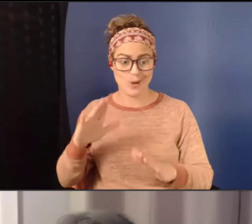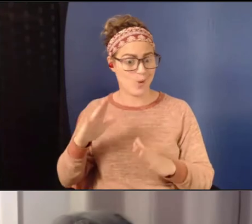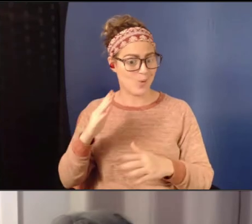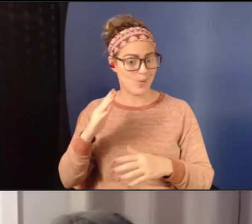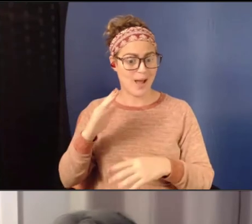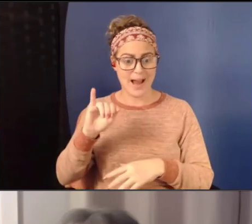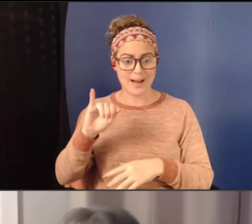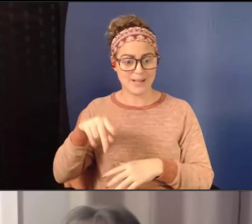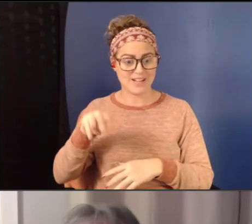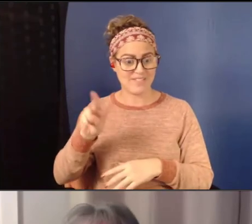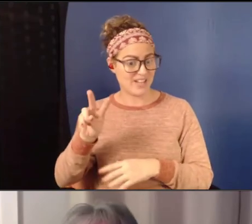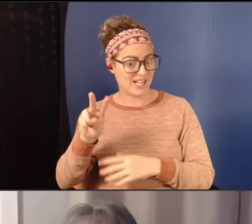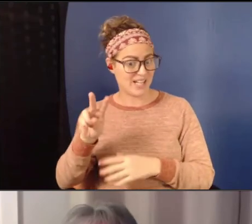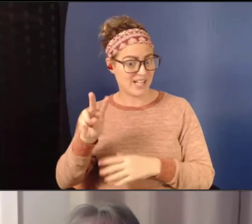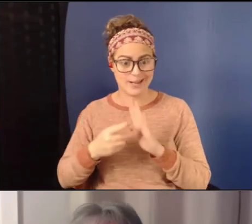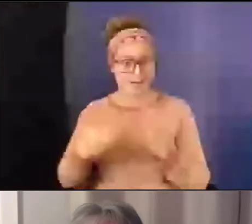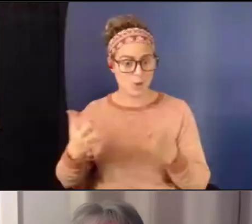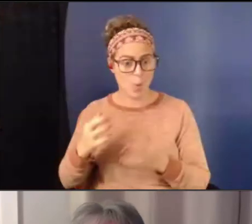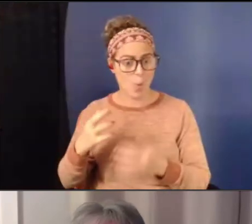Absolutely.